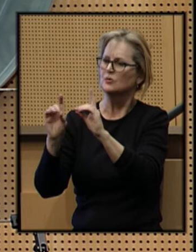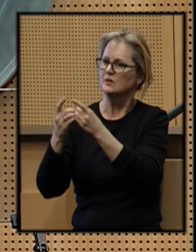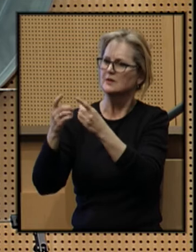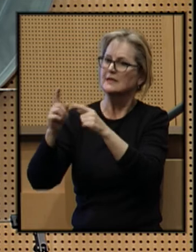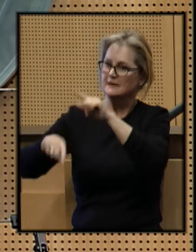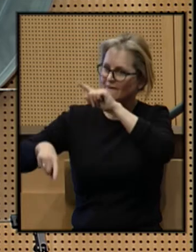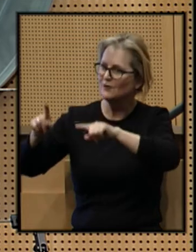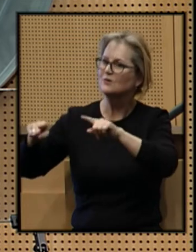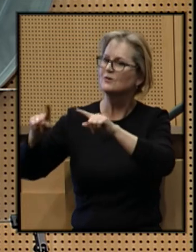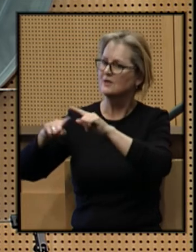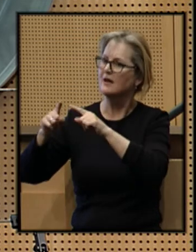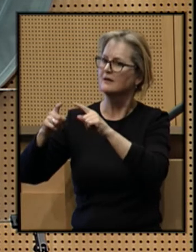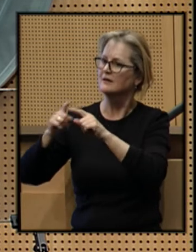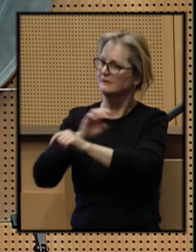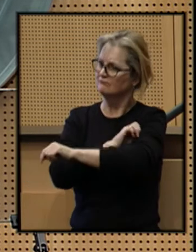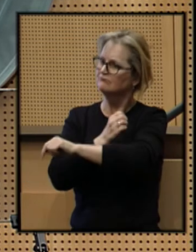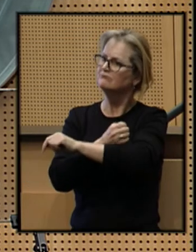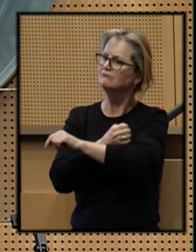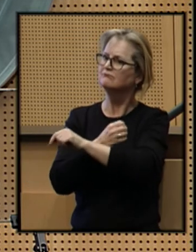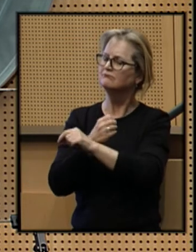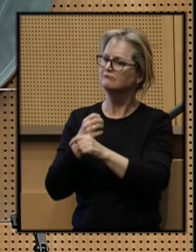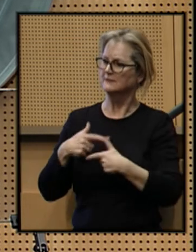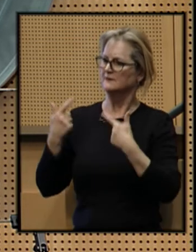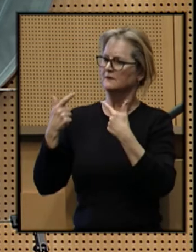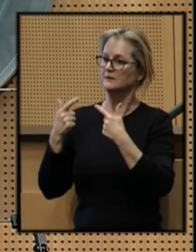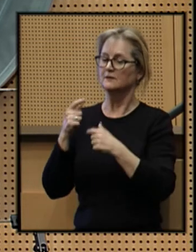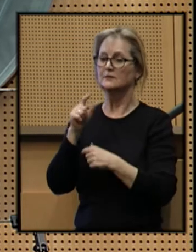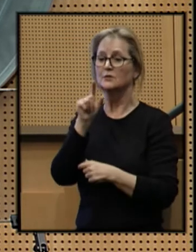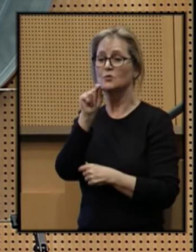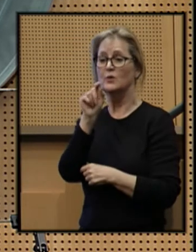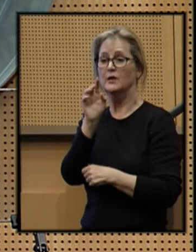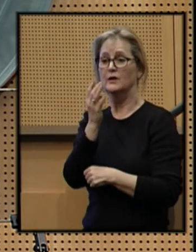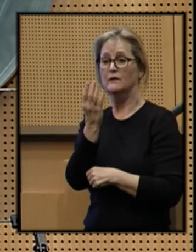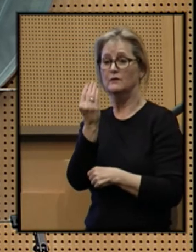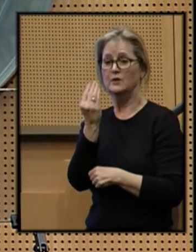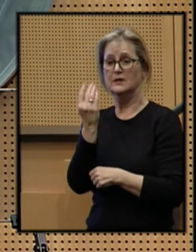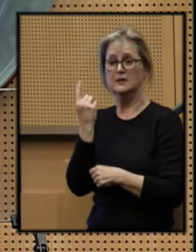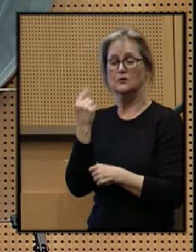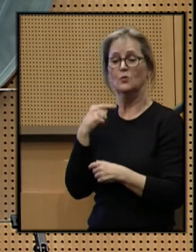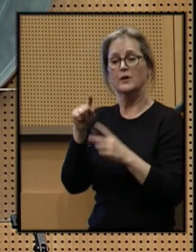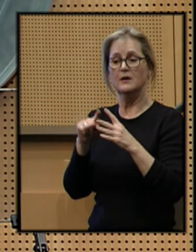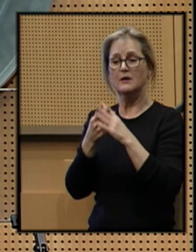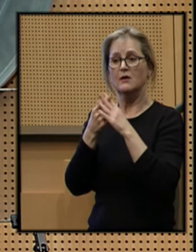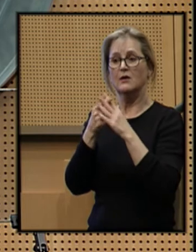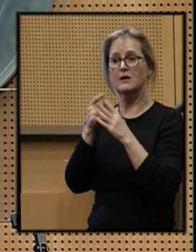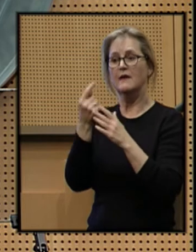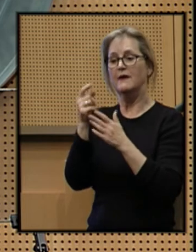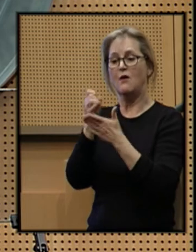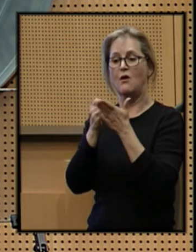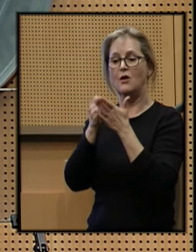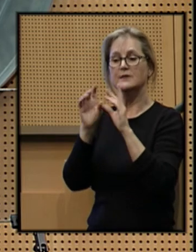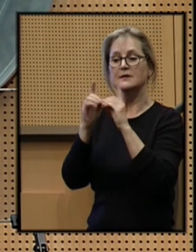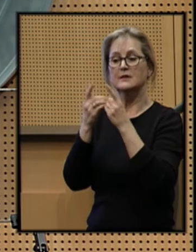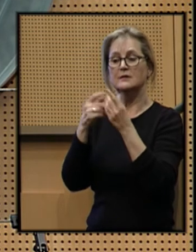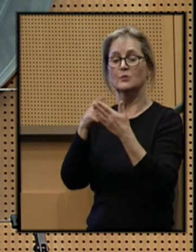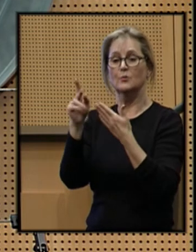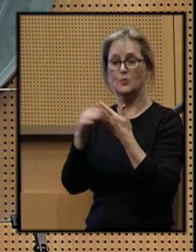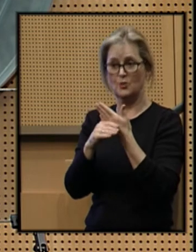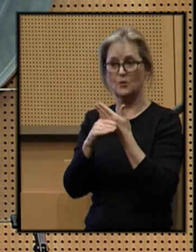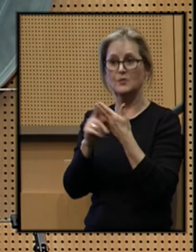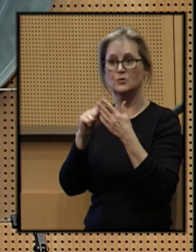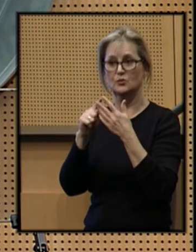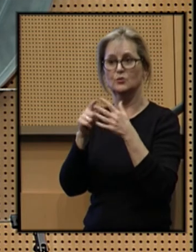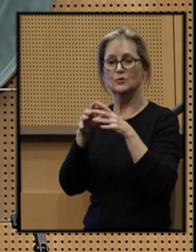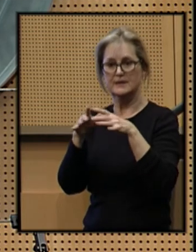diverse and vibrant. In 2014, we launched the Arts District Program to preserve and